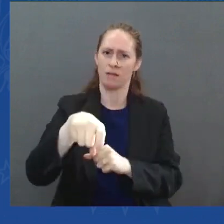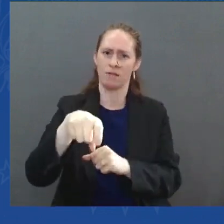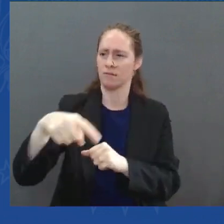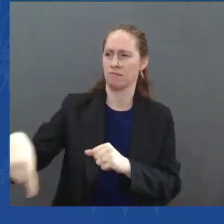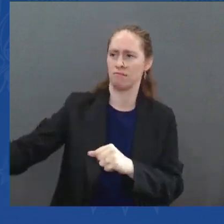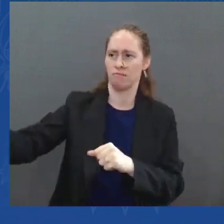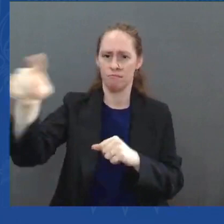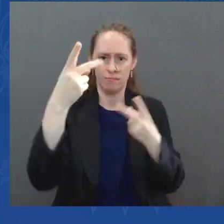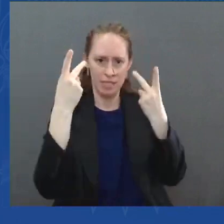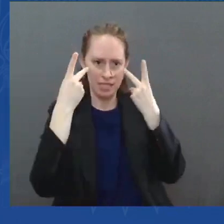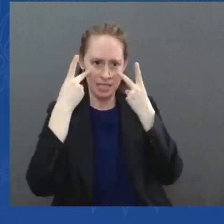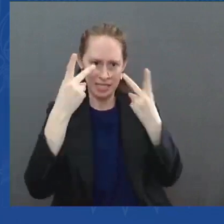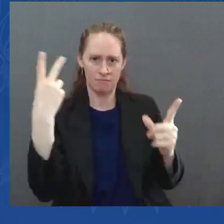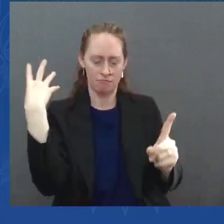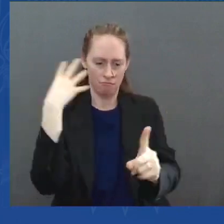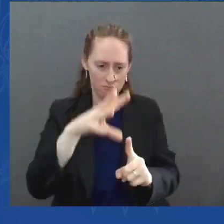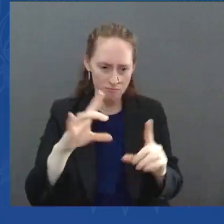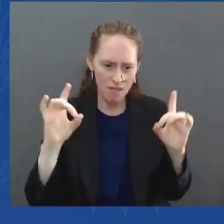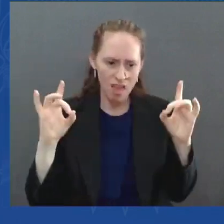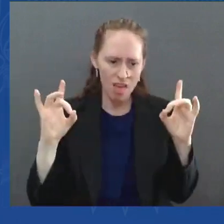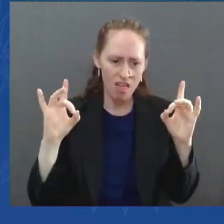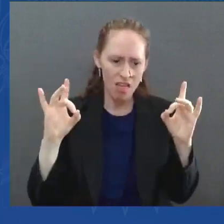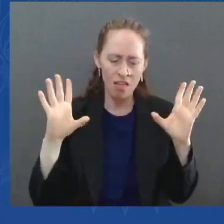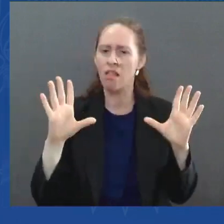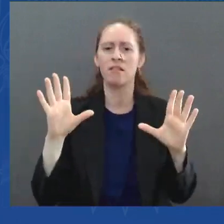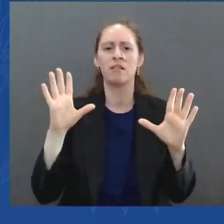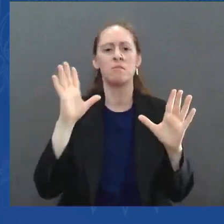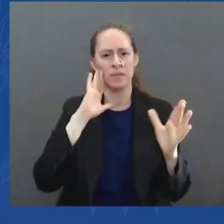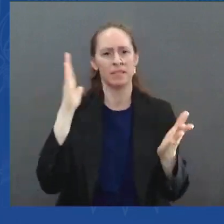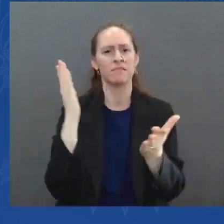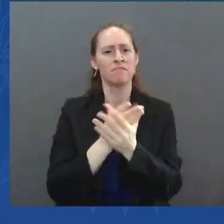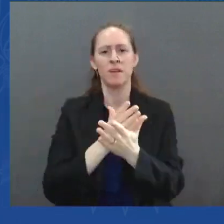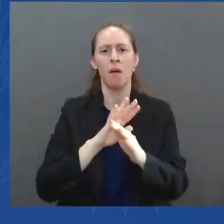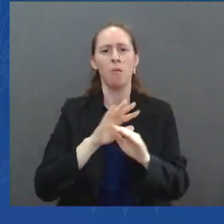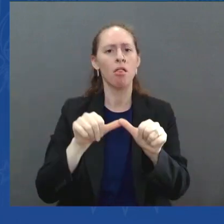gathered in this Rose Garden with this bill and so much more,